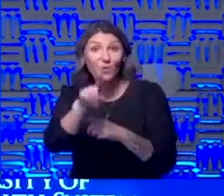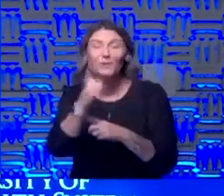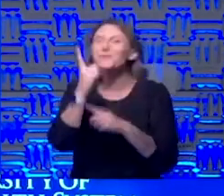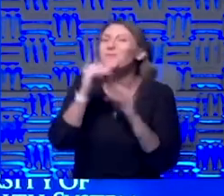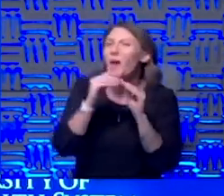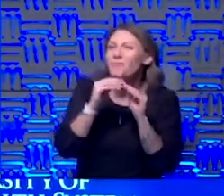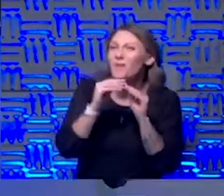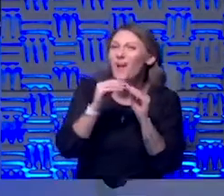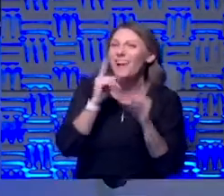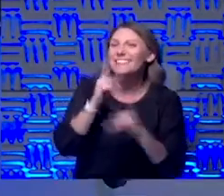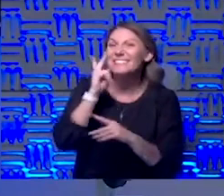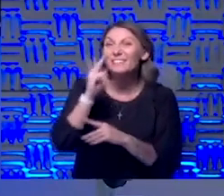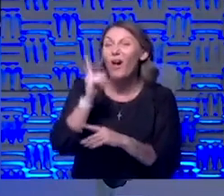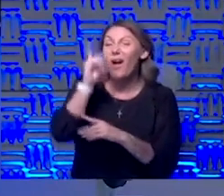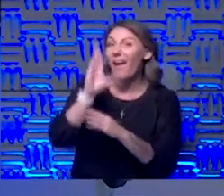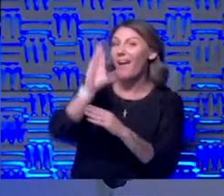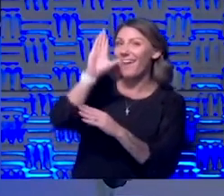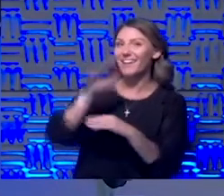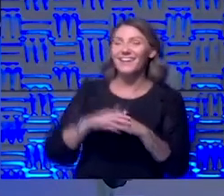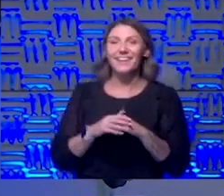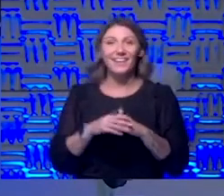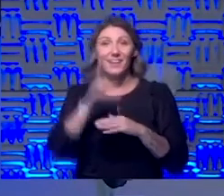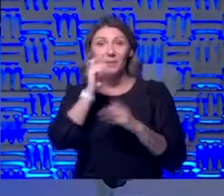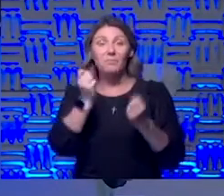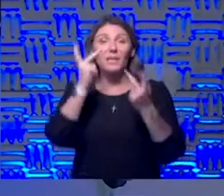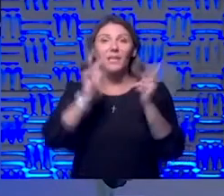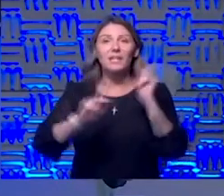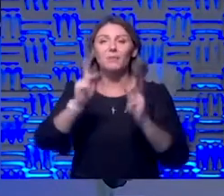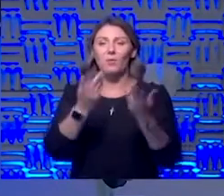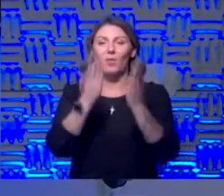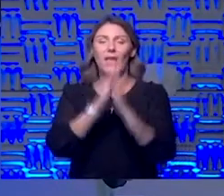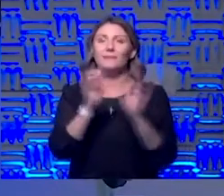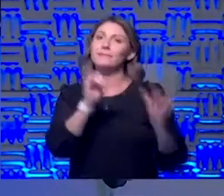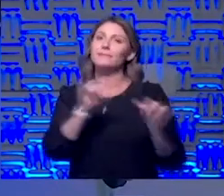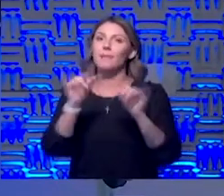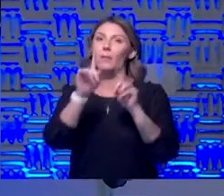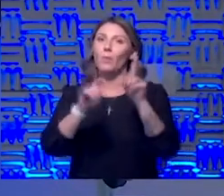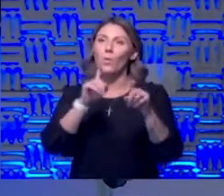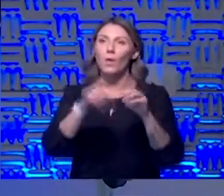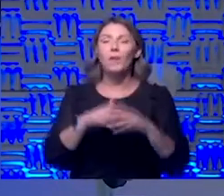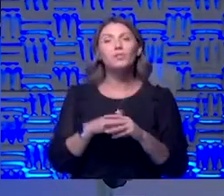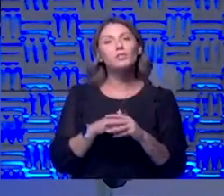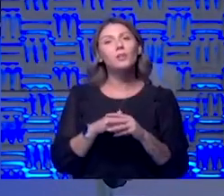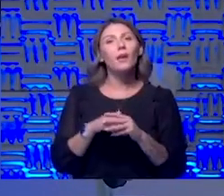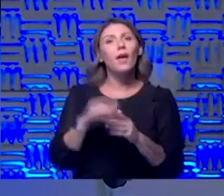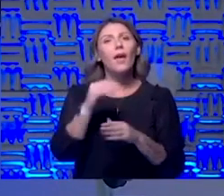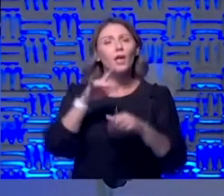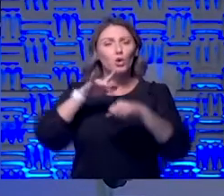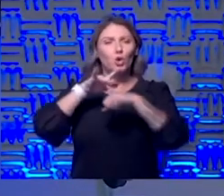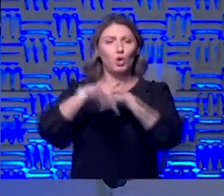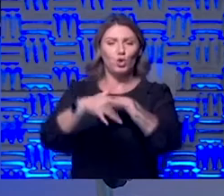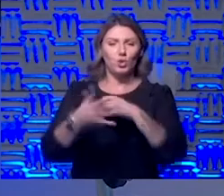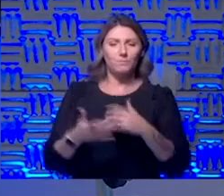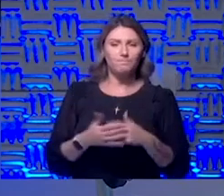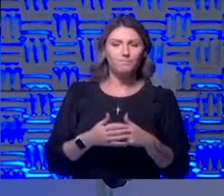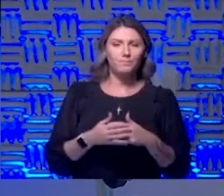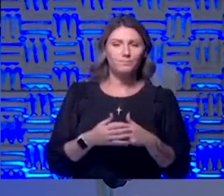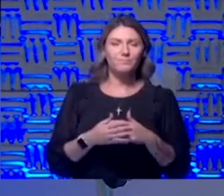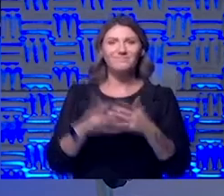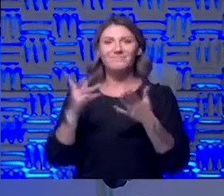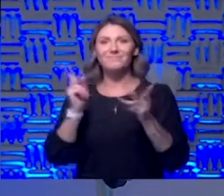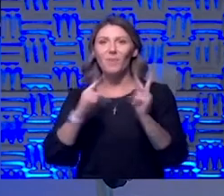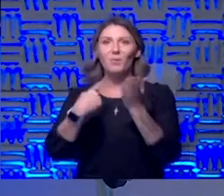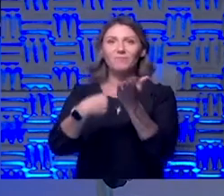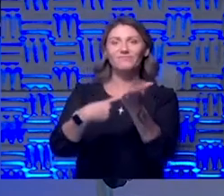yes okay because i have a lot of people asking the same questions and i think that earlier um there was talk about